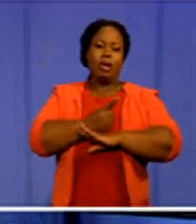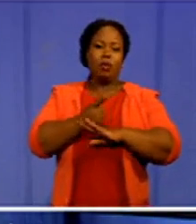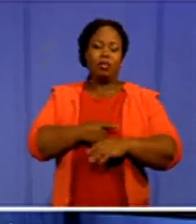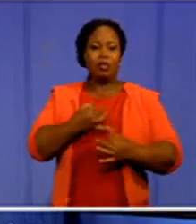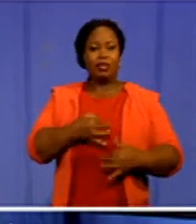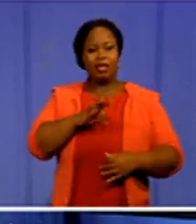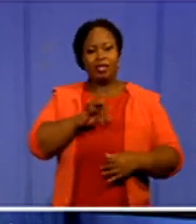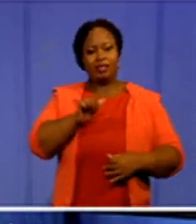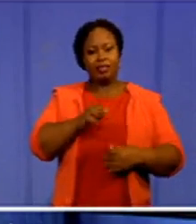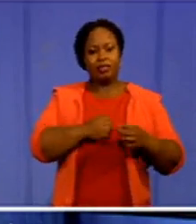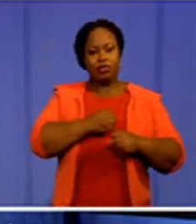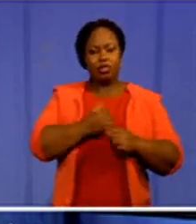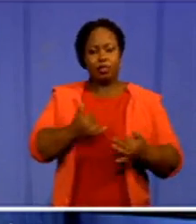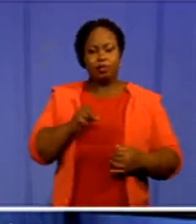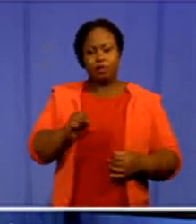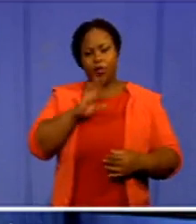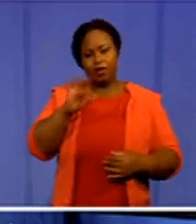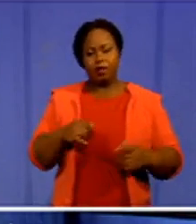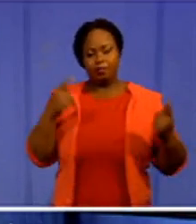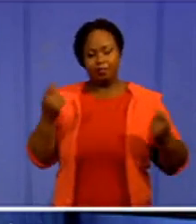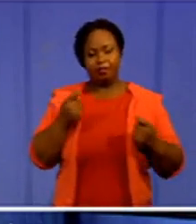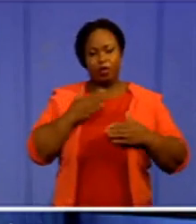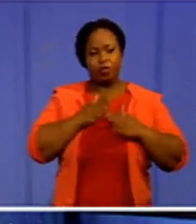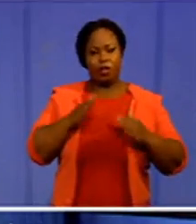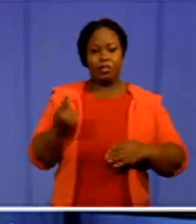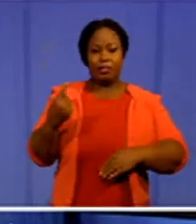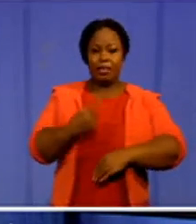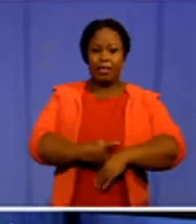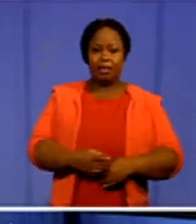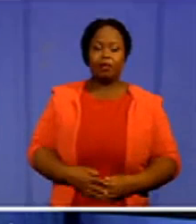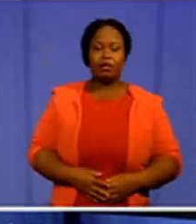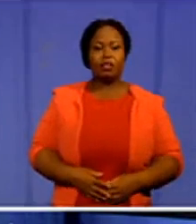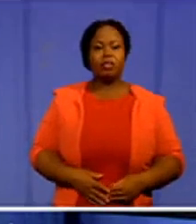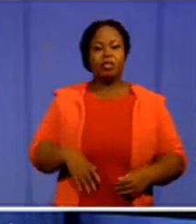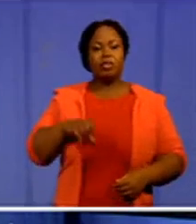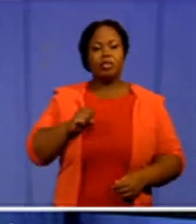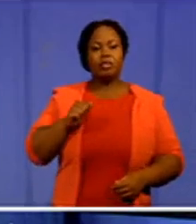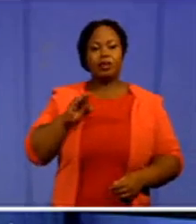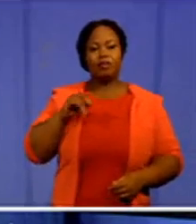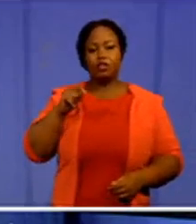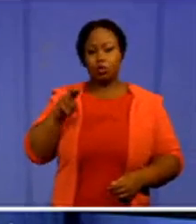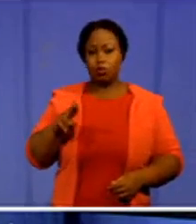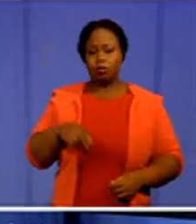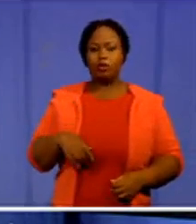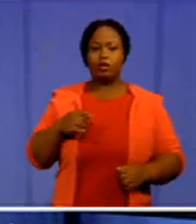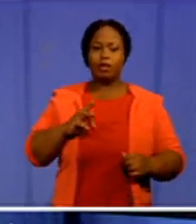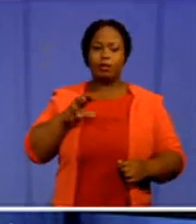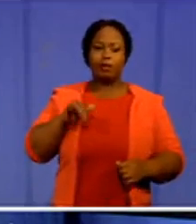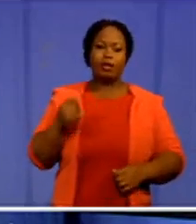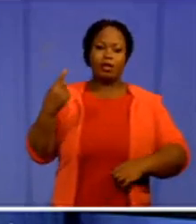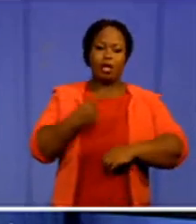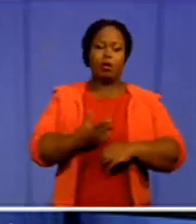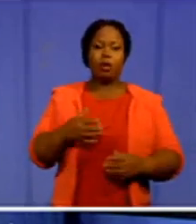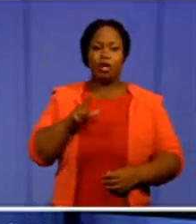36th year that South Africa is commemorating Workers' Day. Trade Union Federation SAFTU will be holding a May Day rally in